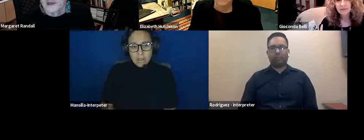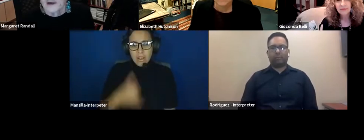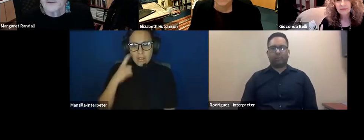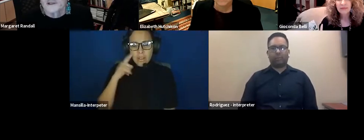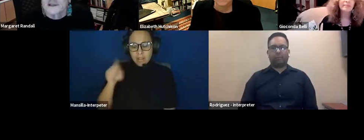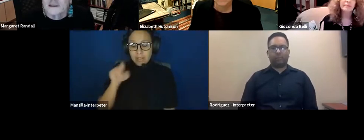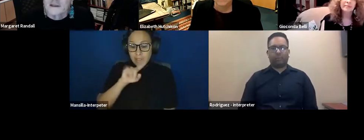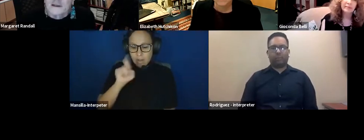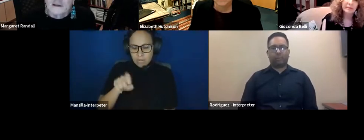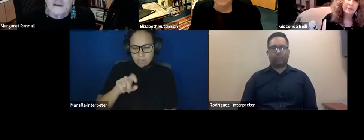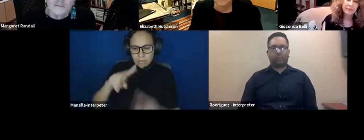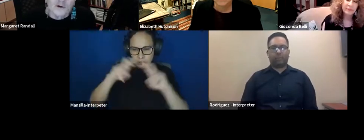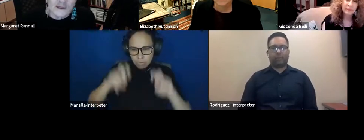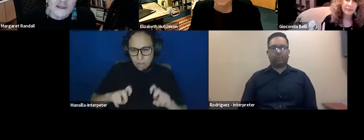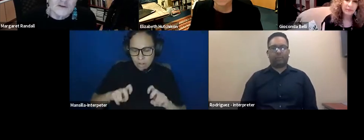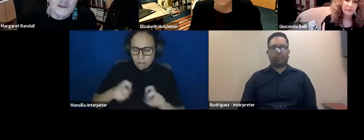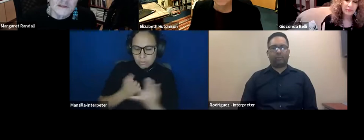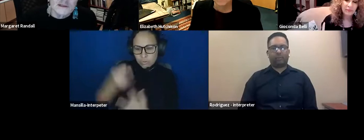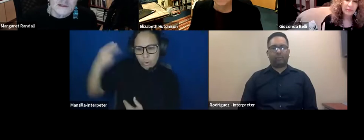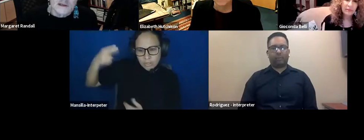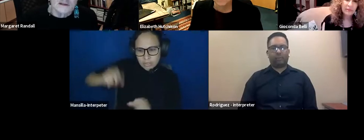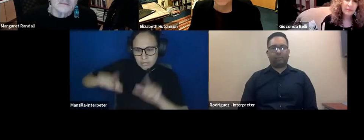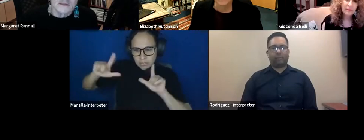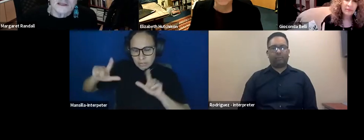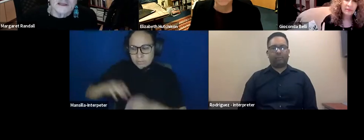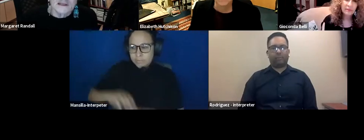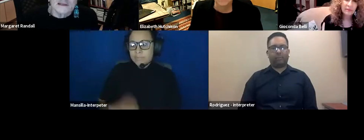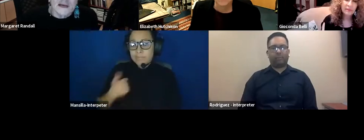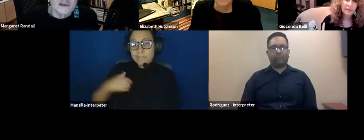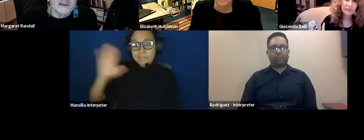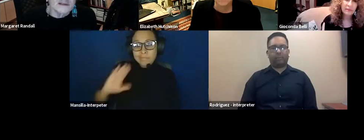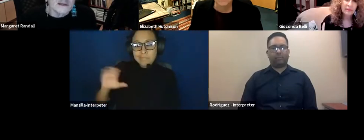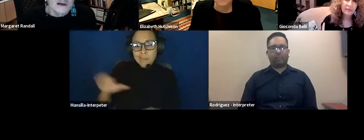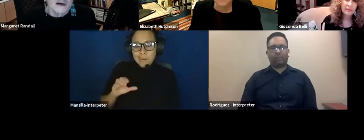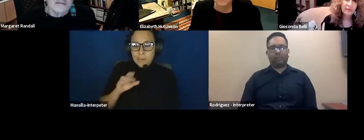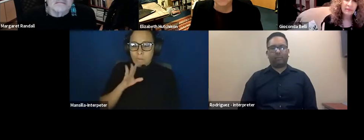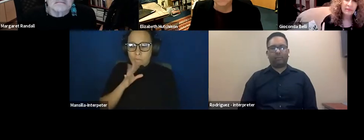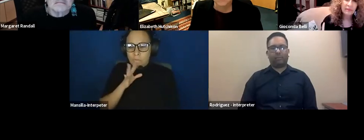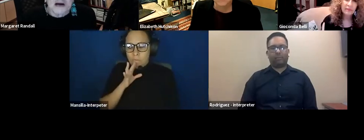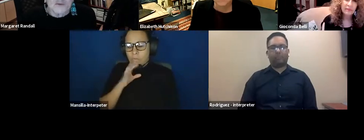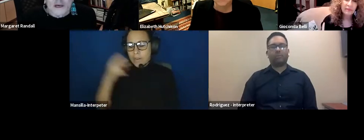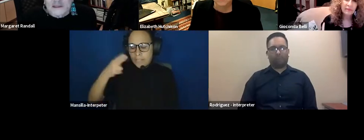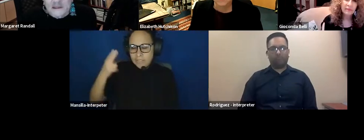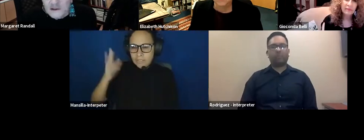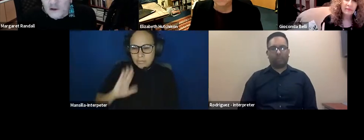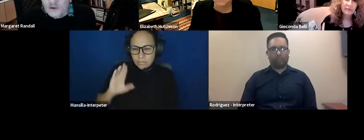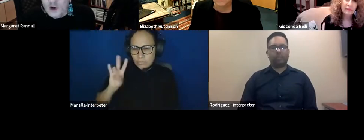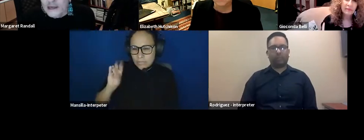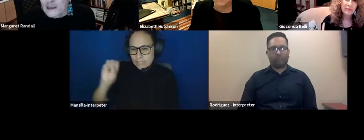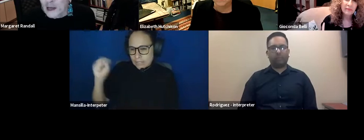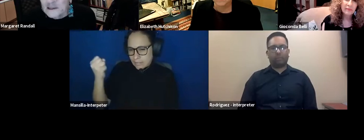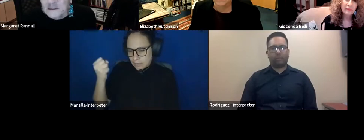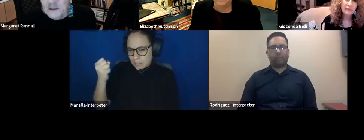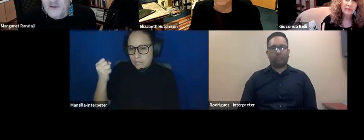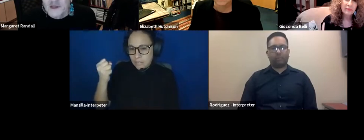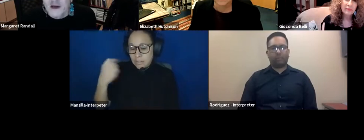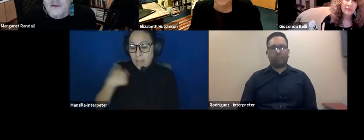When I first did, um, oral histories, um, in the seventies, um, I was, you know, trying